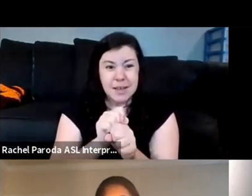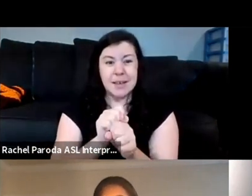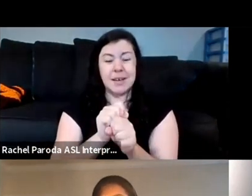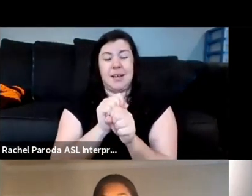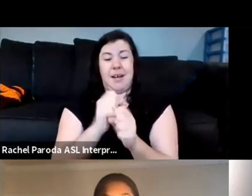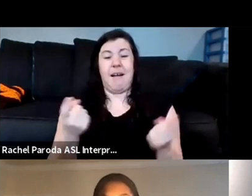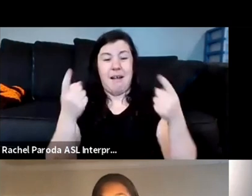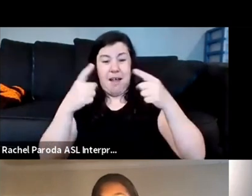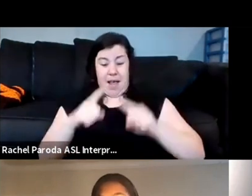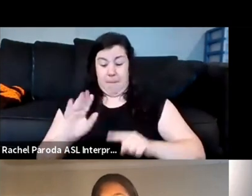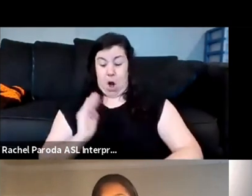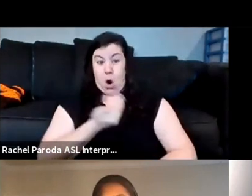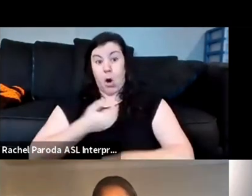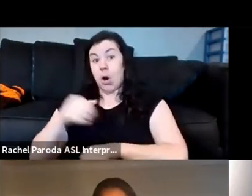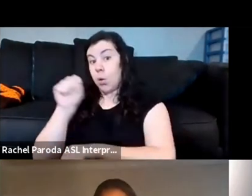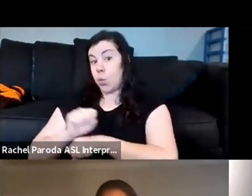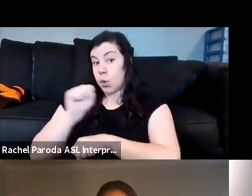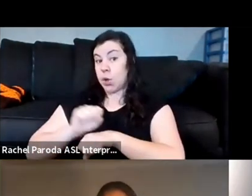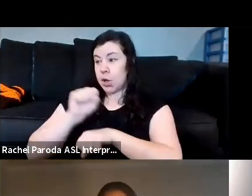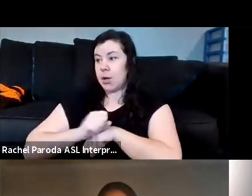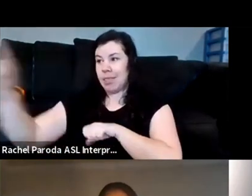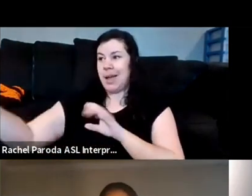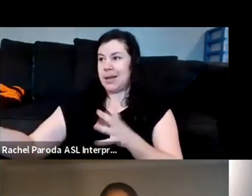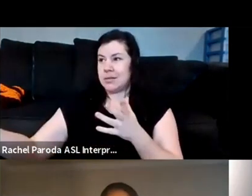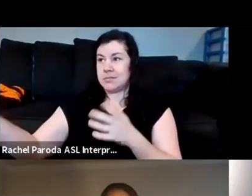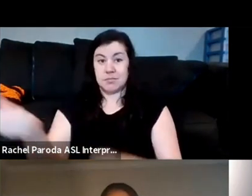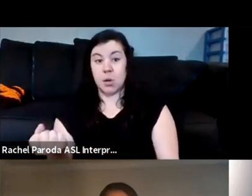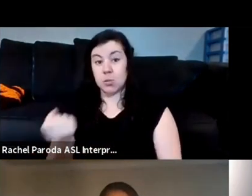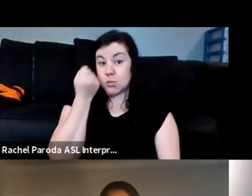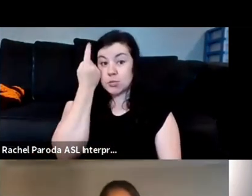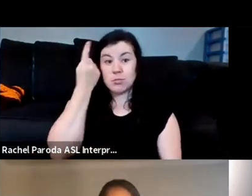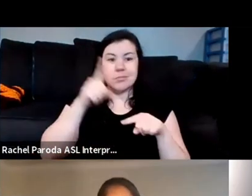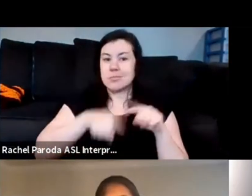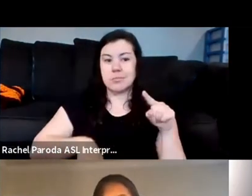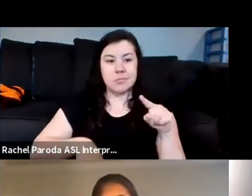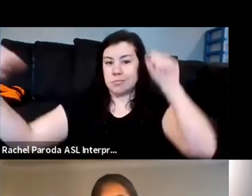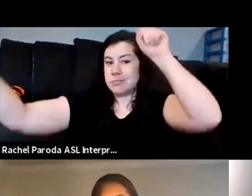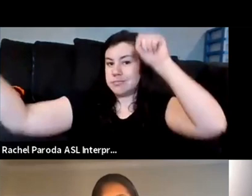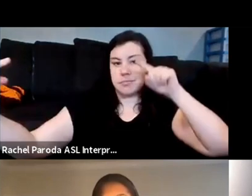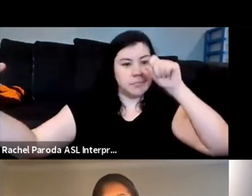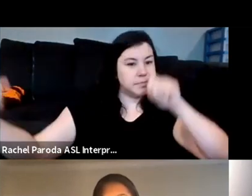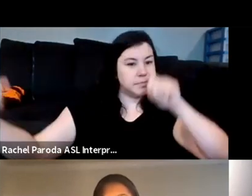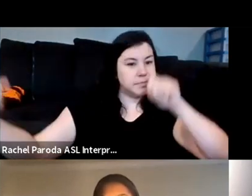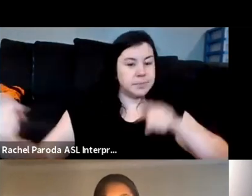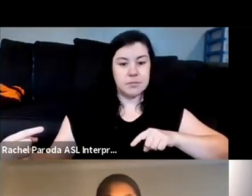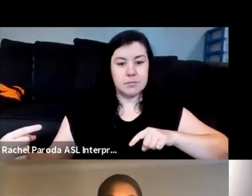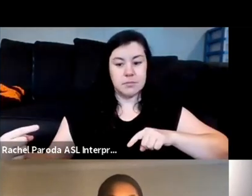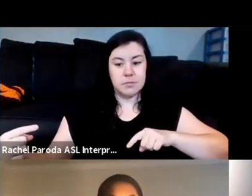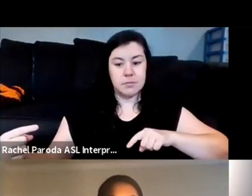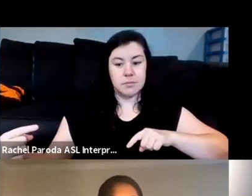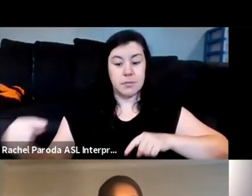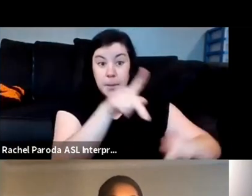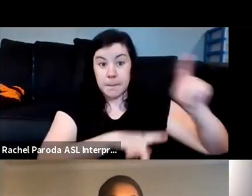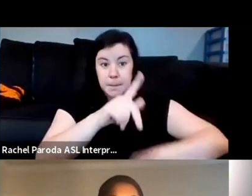of the work we were doing because they would not relate to it um those same people being put in positions of power